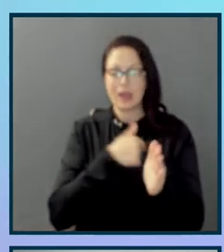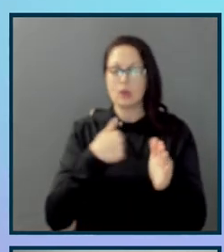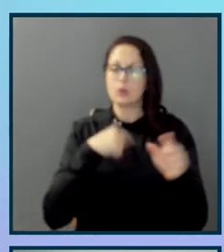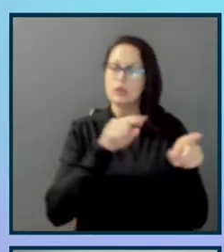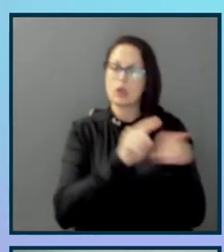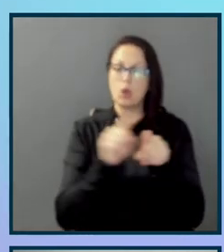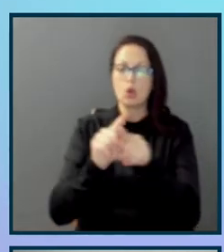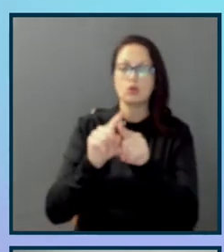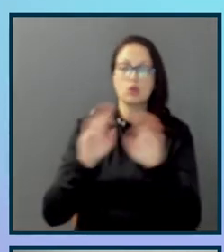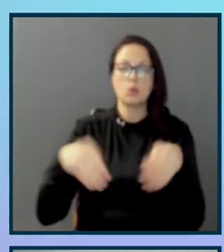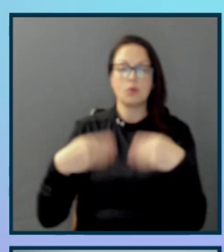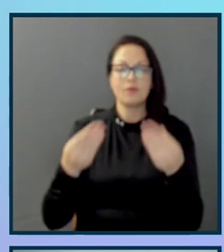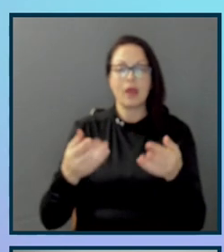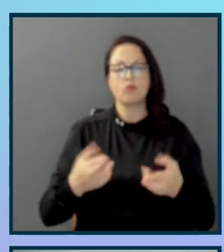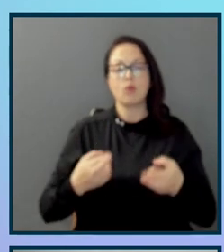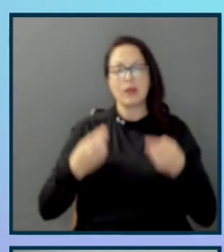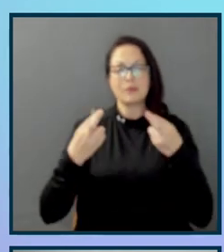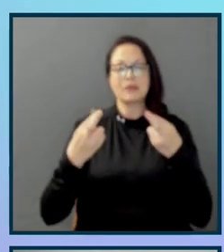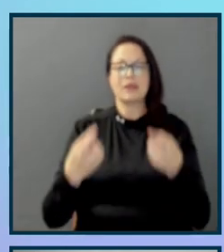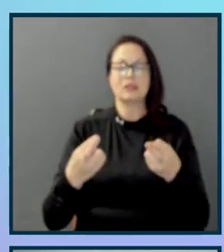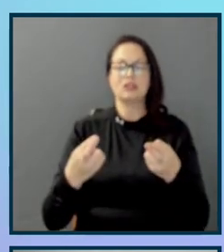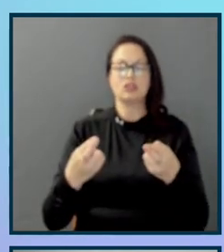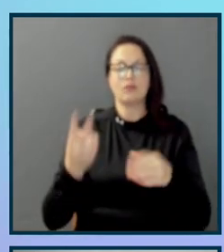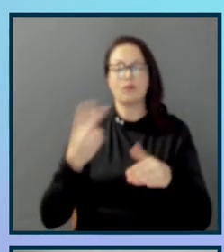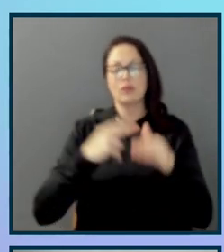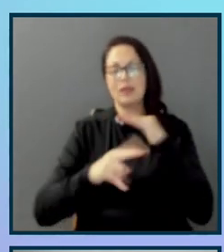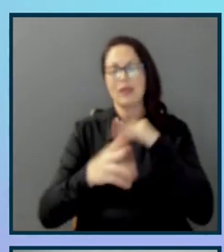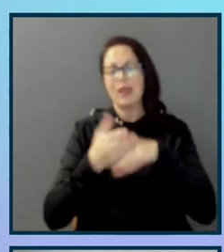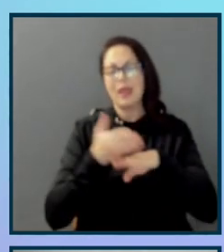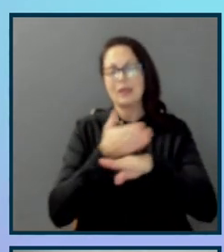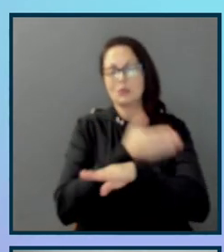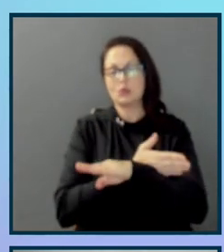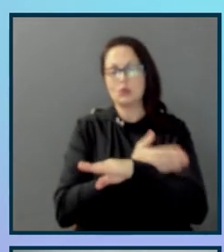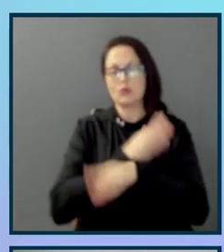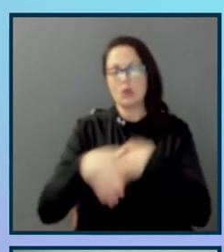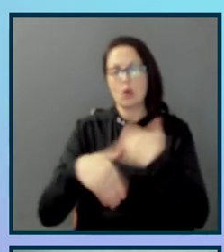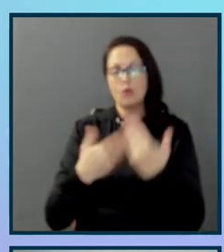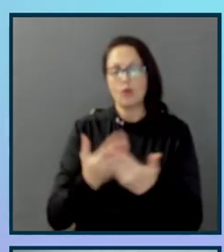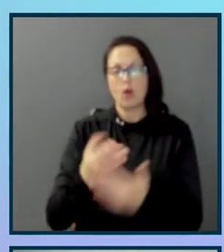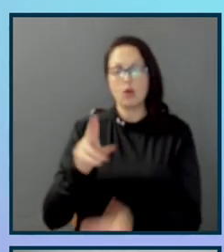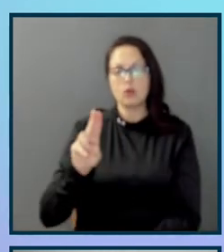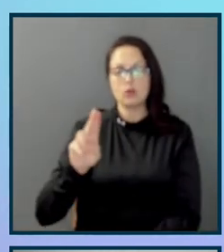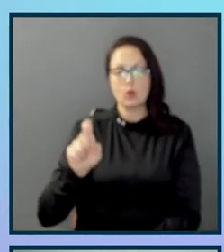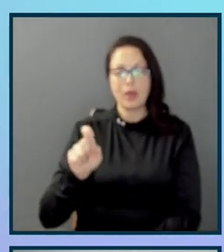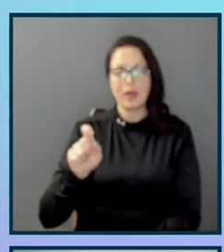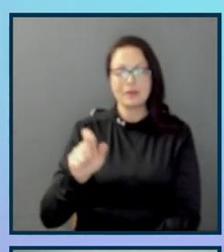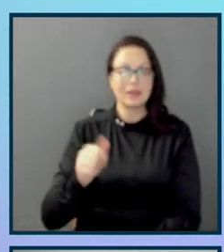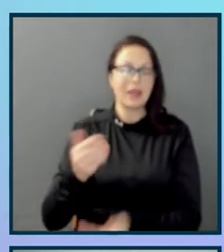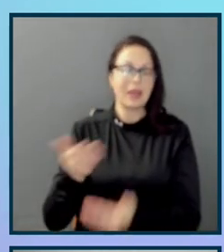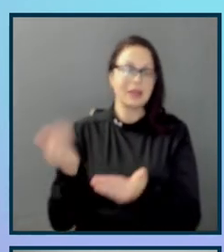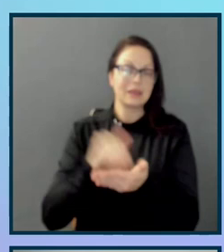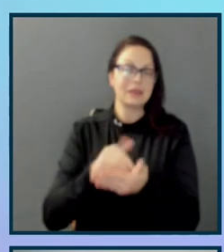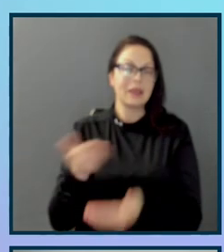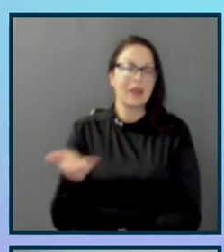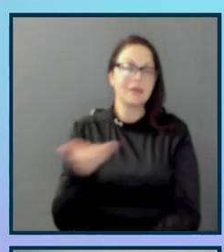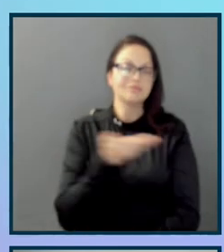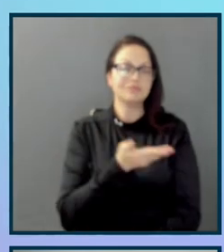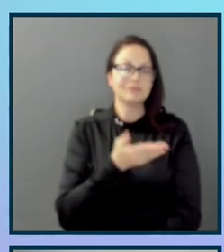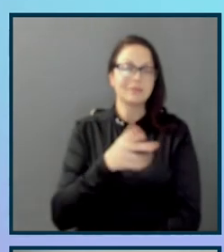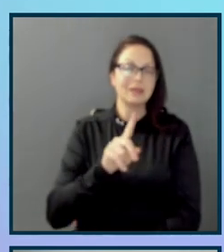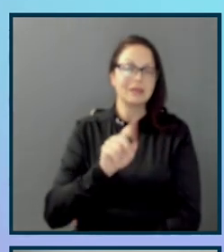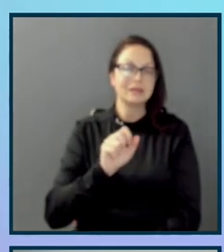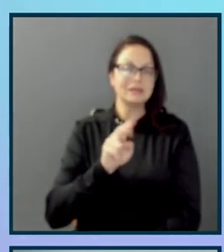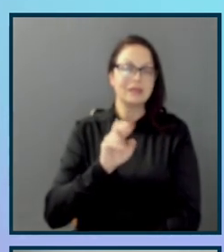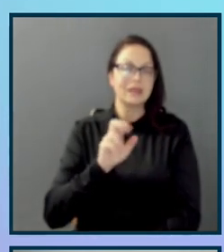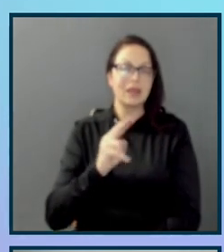recommendations for addressing those insights and improving the overall UX. And now I'm going to pass it back over to Devon to talk a little bit about